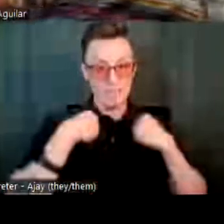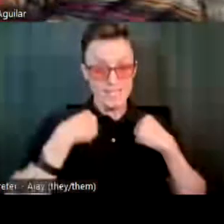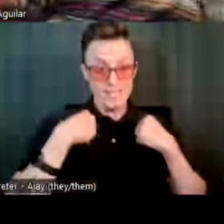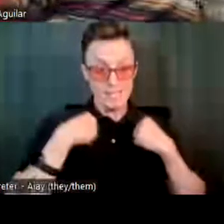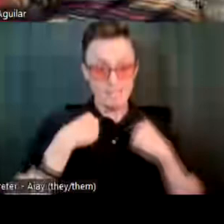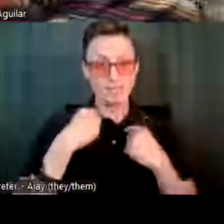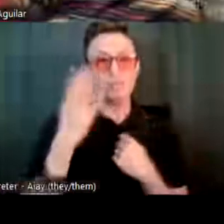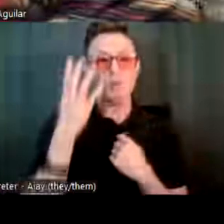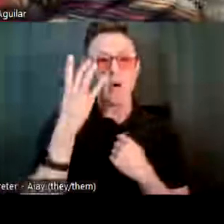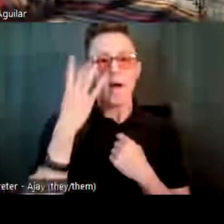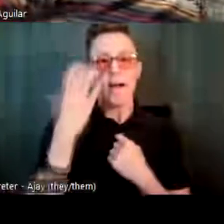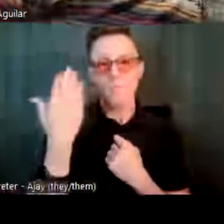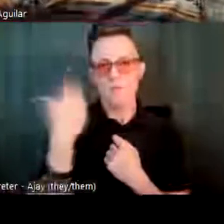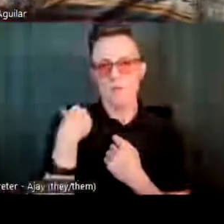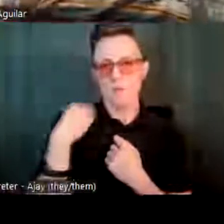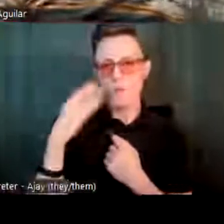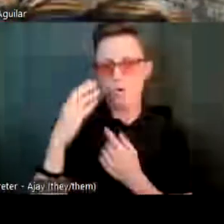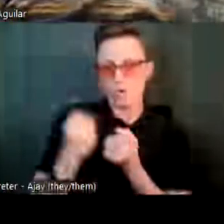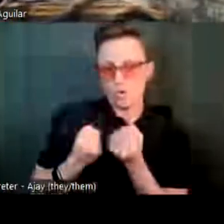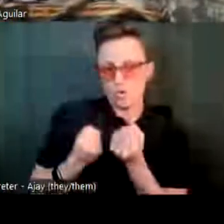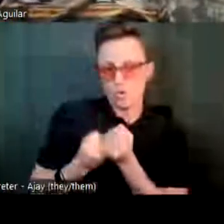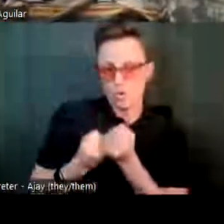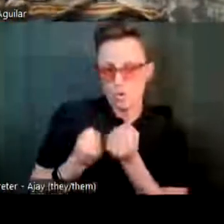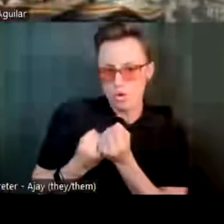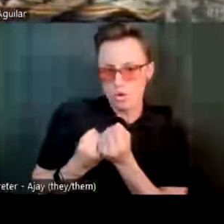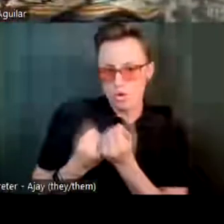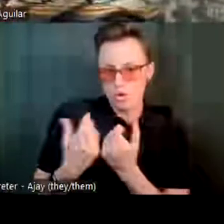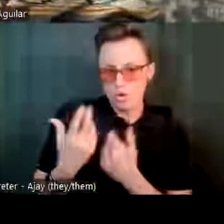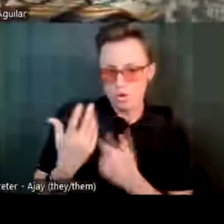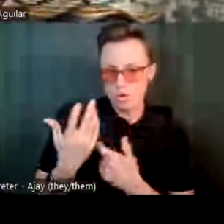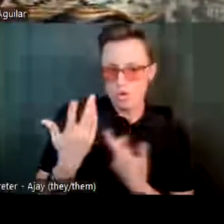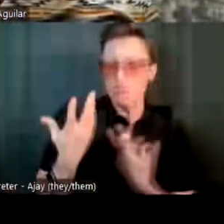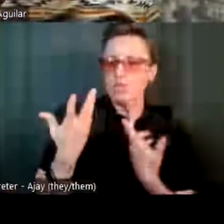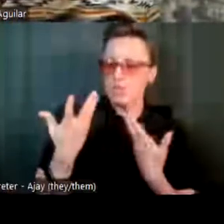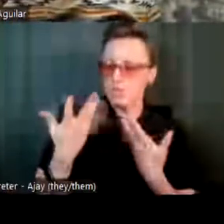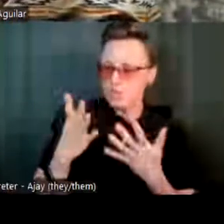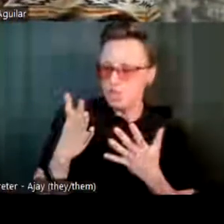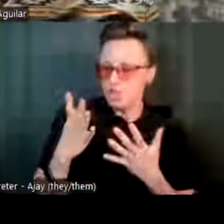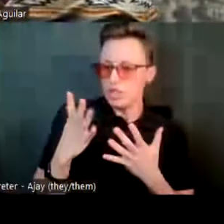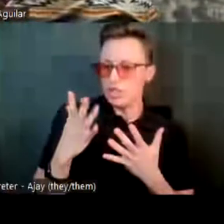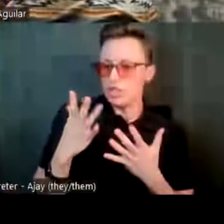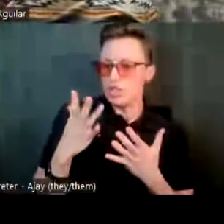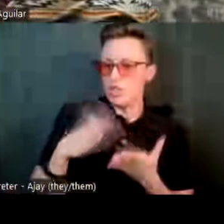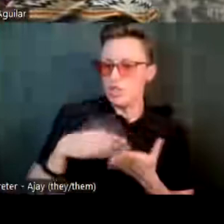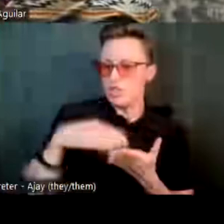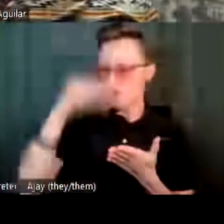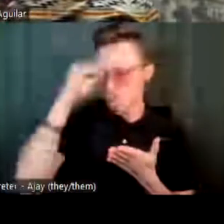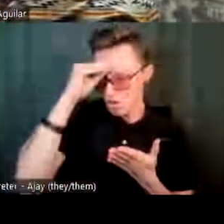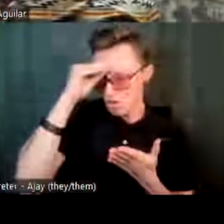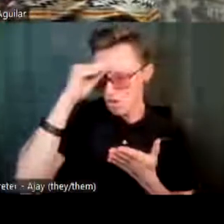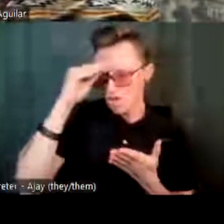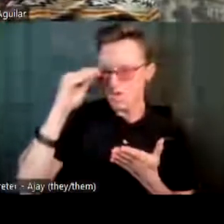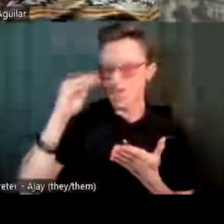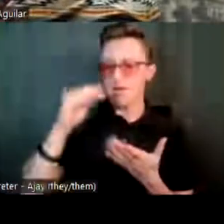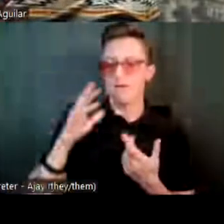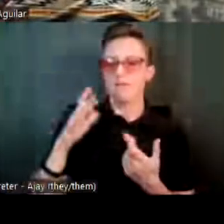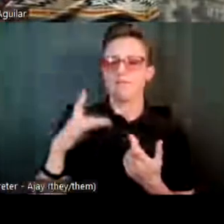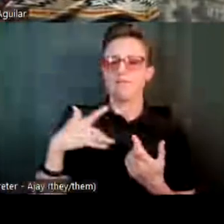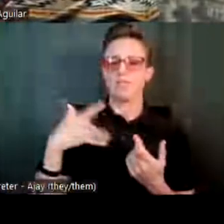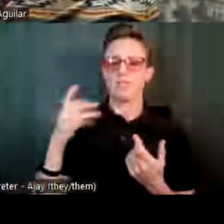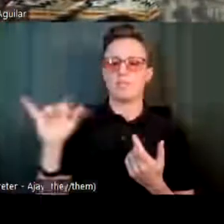I had mentioned before. Of learning and making it feel like